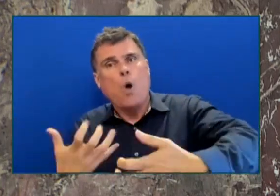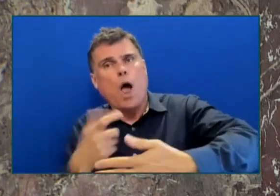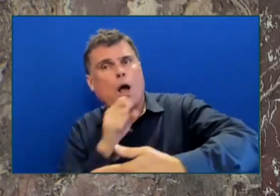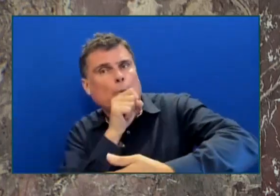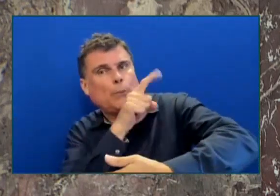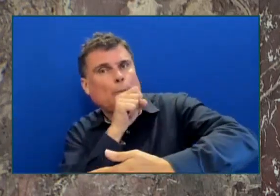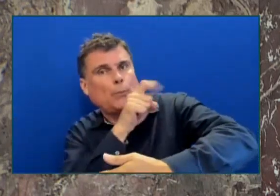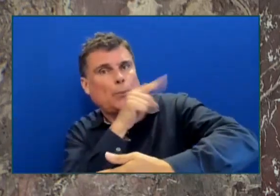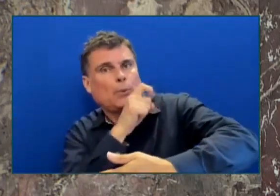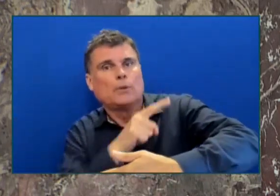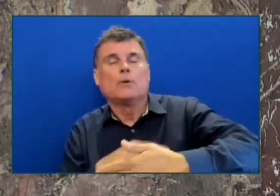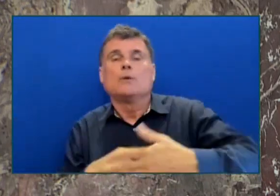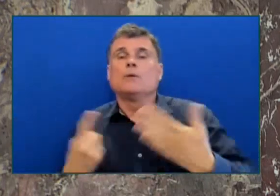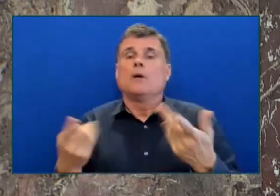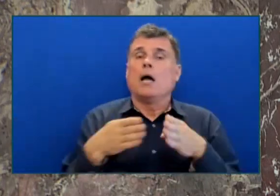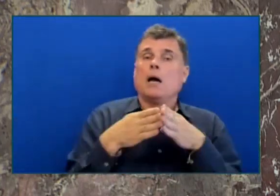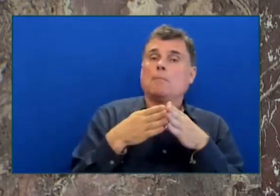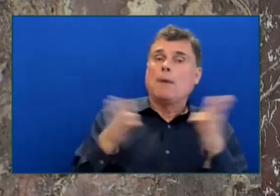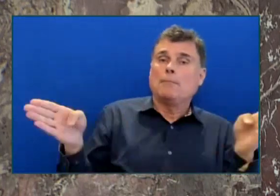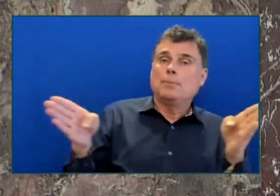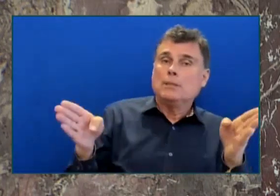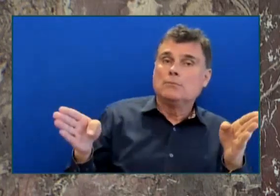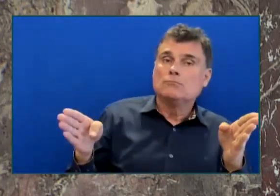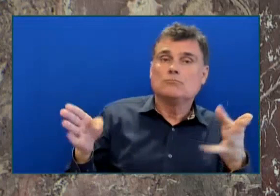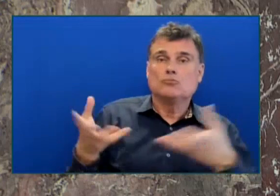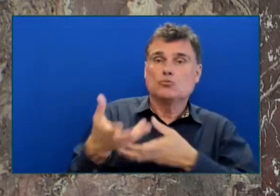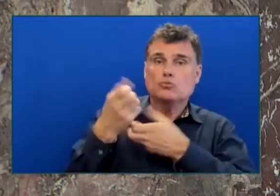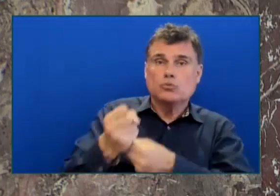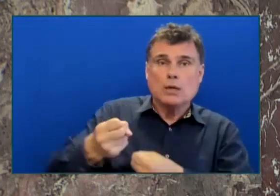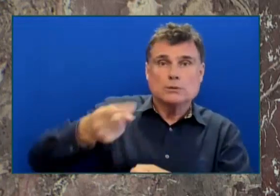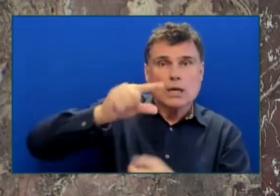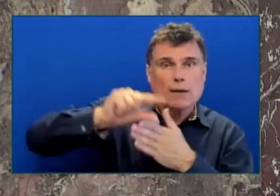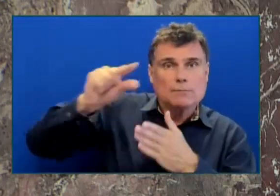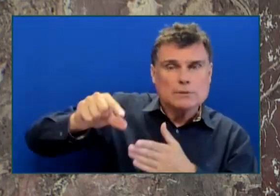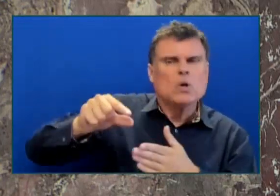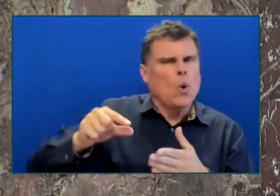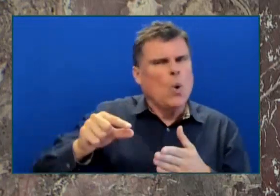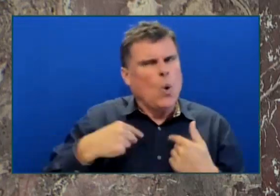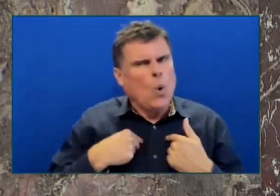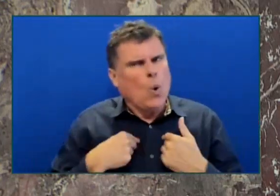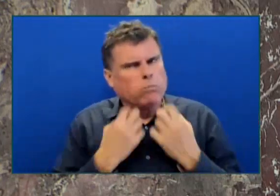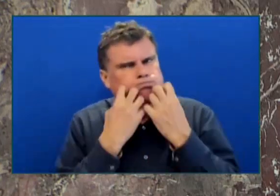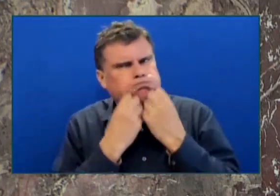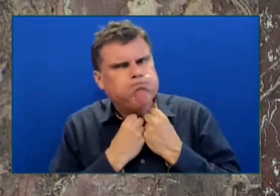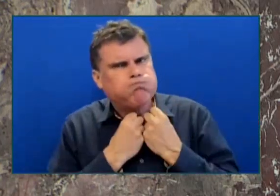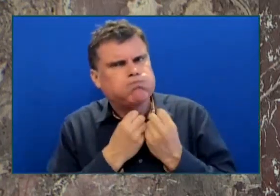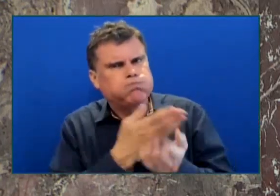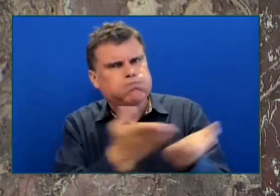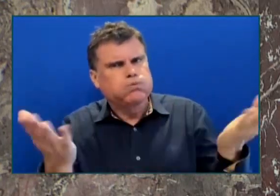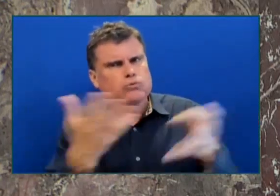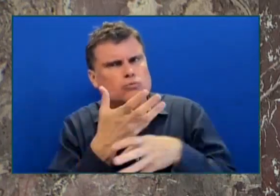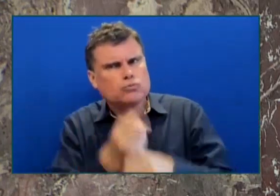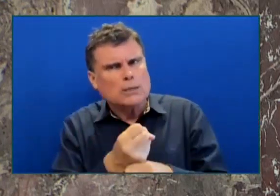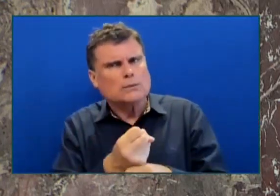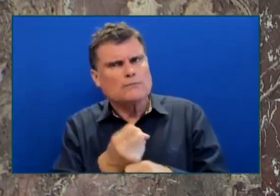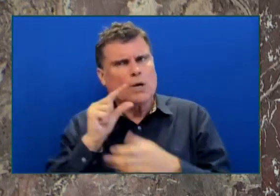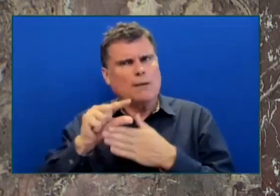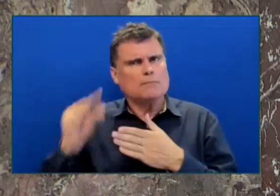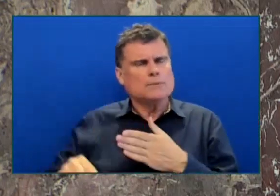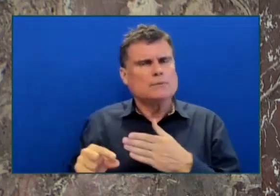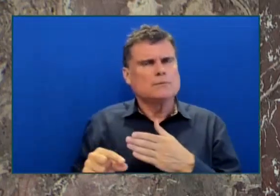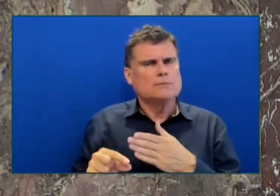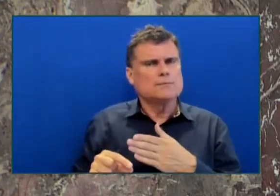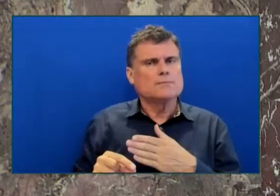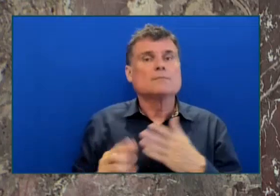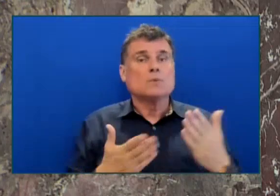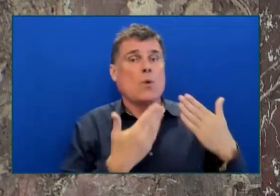Is core certainly to this government And our administration And I appreciate the member's attention To that important issue to